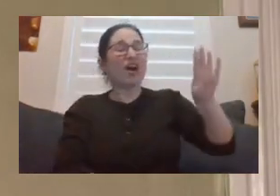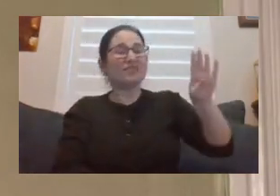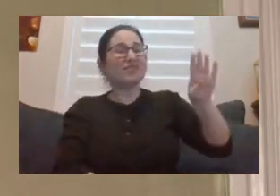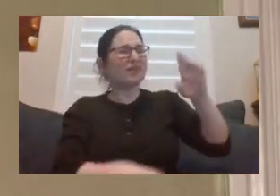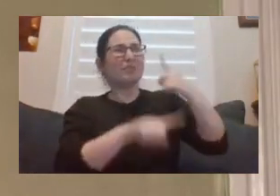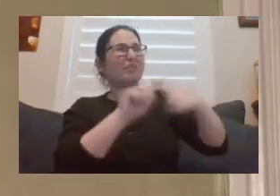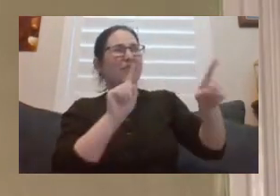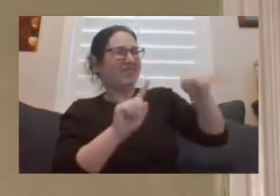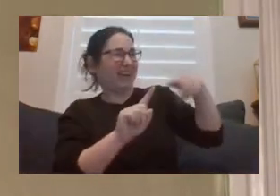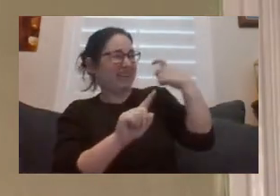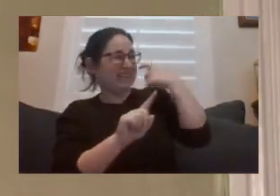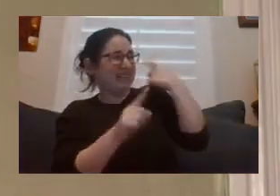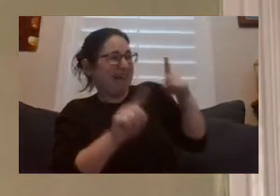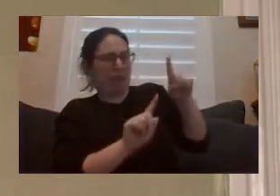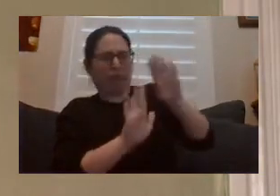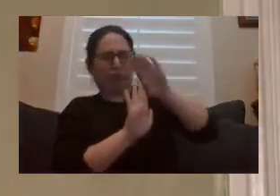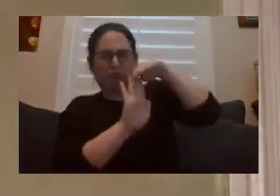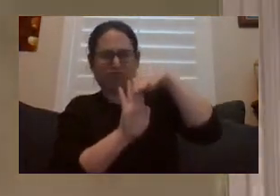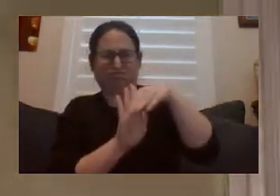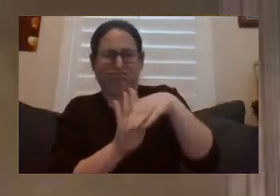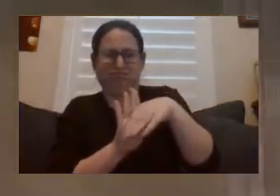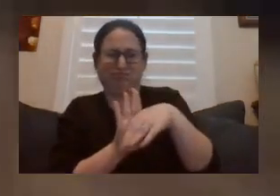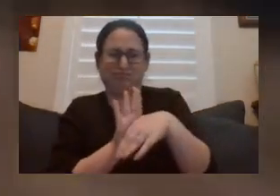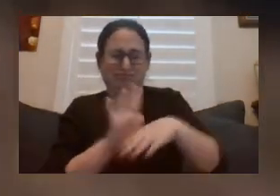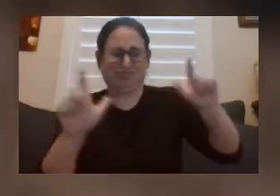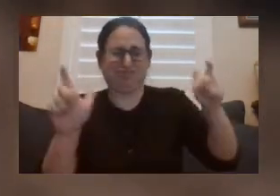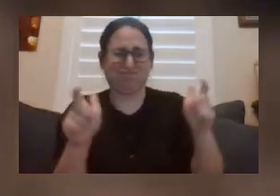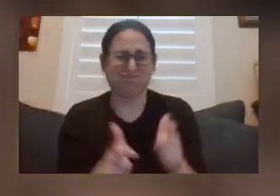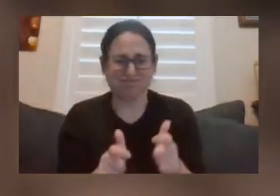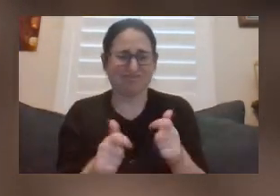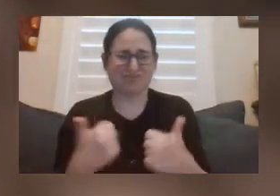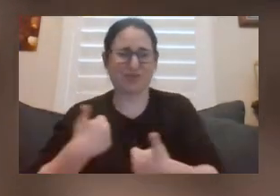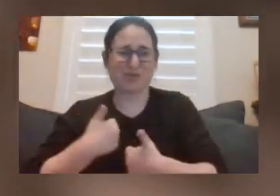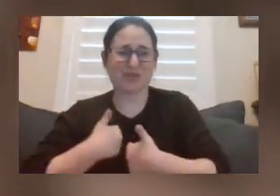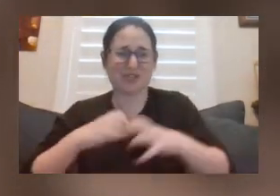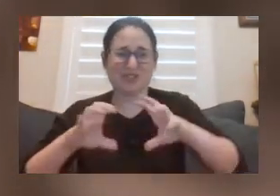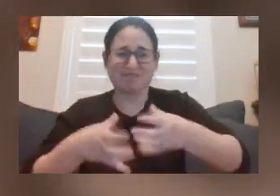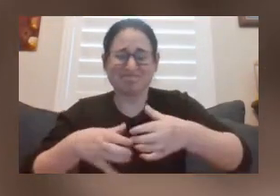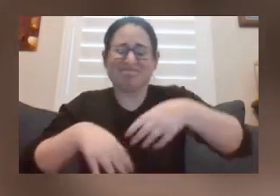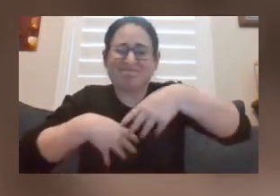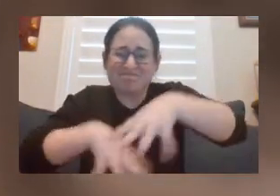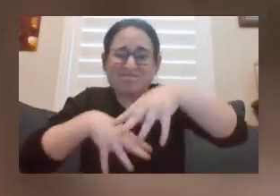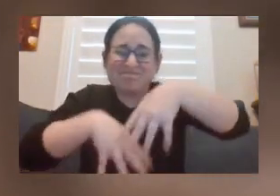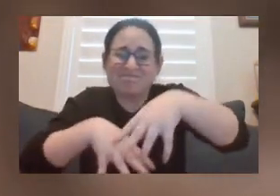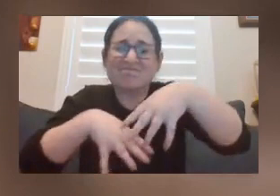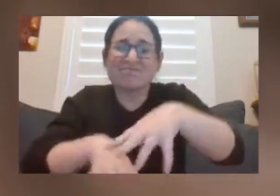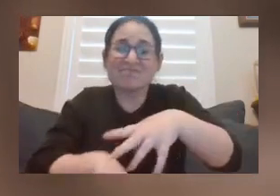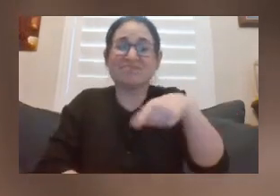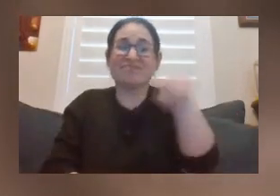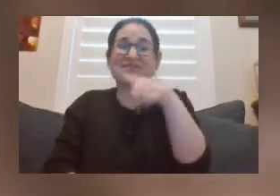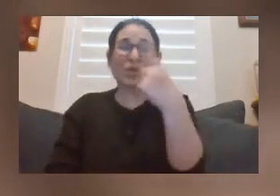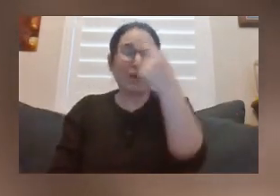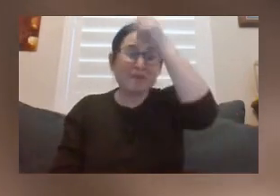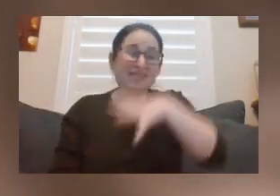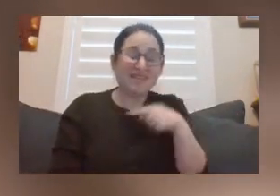a few months ago. One soldier marches on with his eyes cast downward, dirt caked fingers clutching